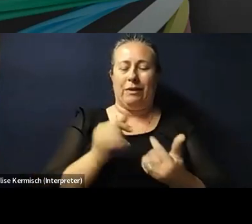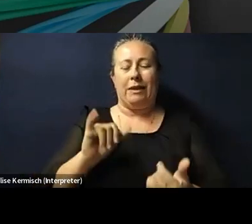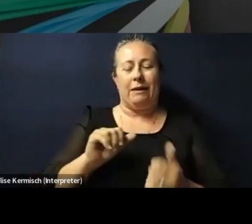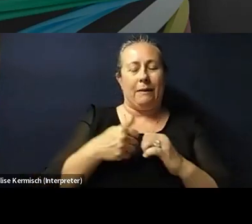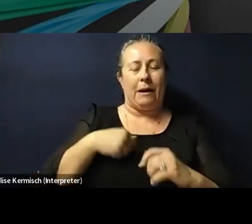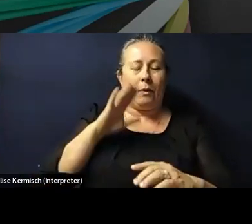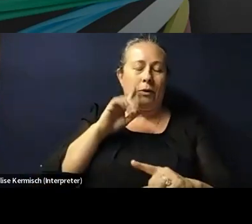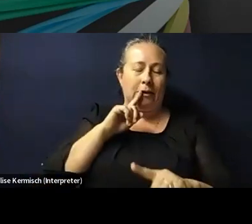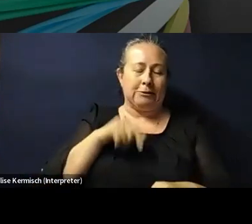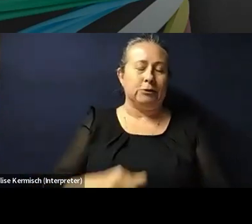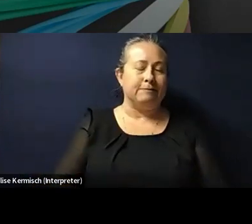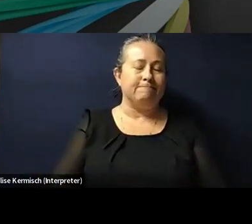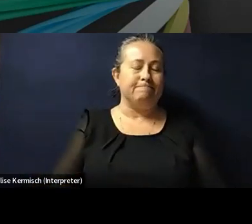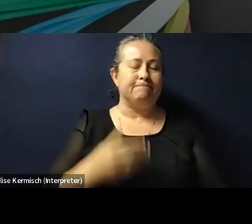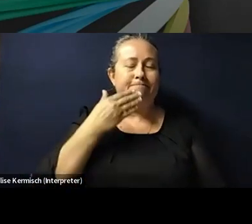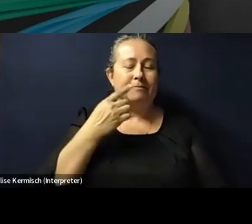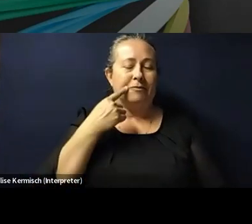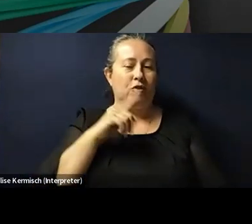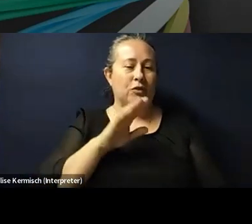that. Thanks for the question.